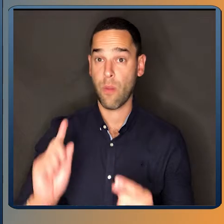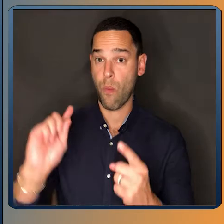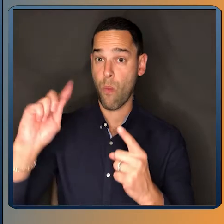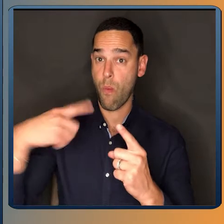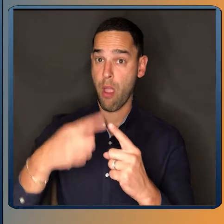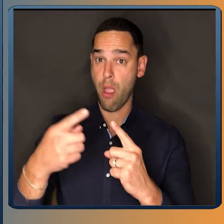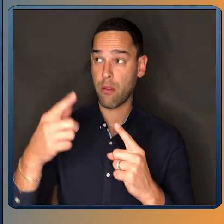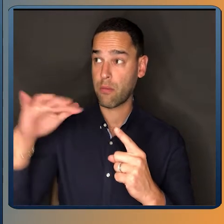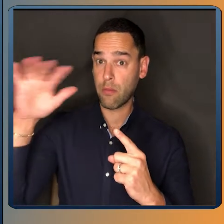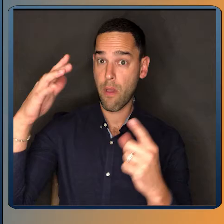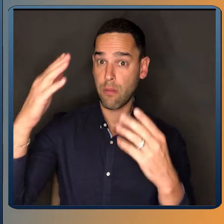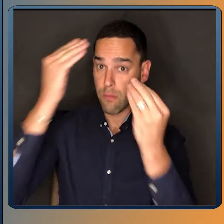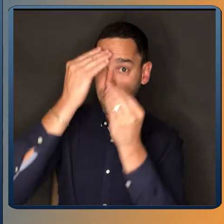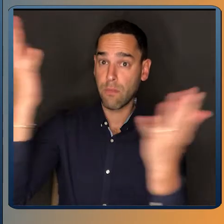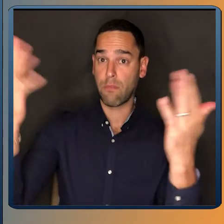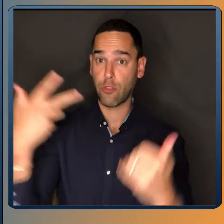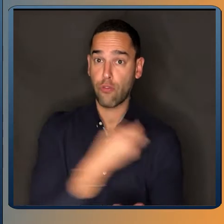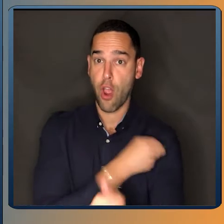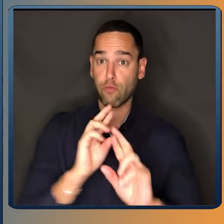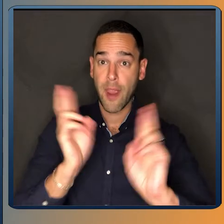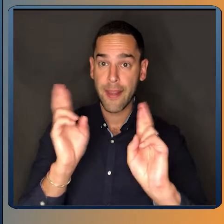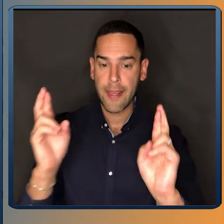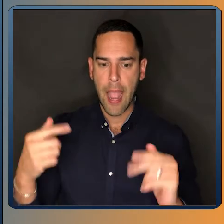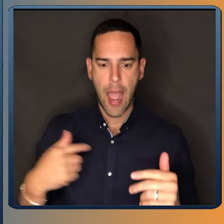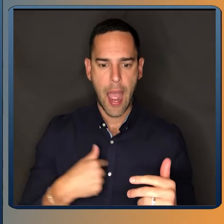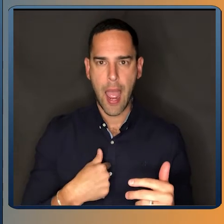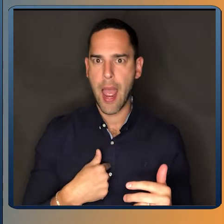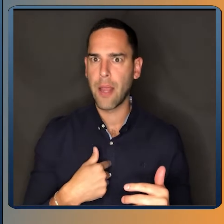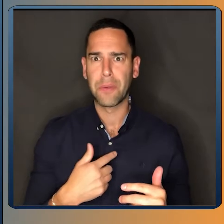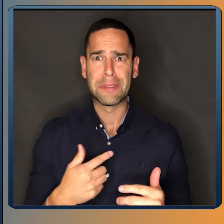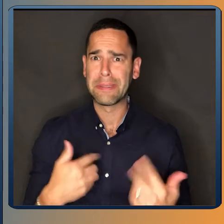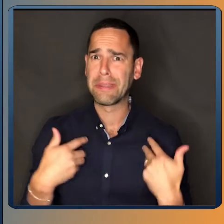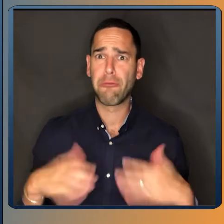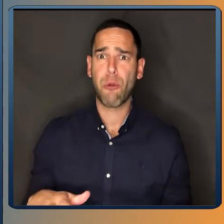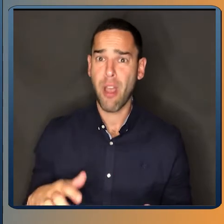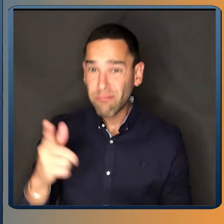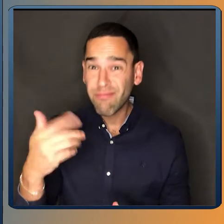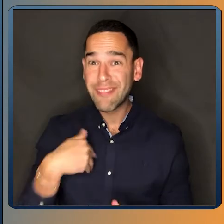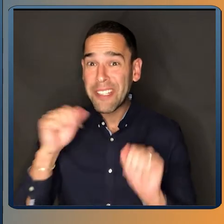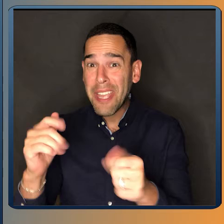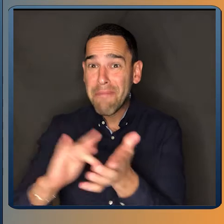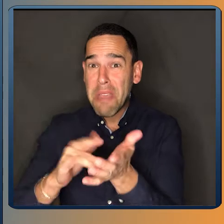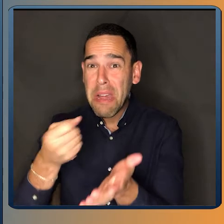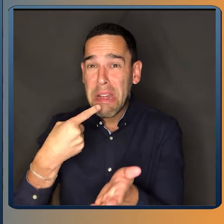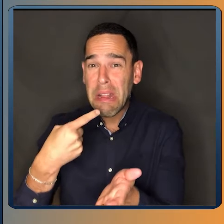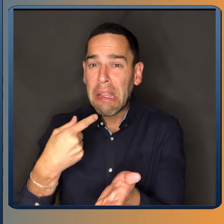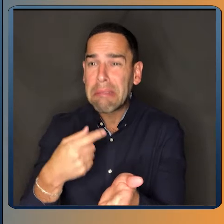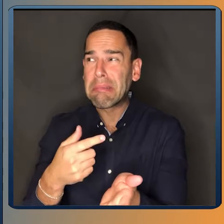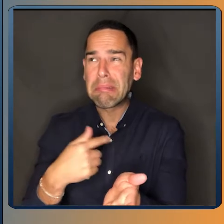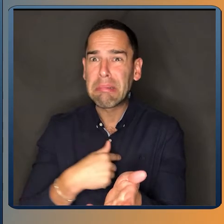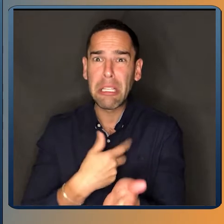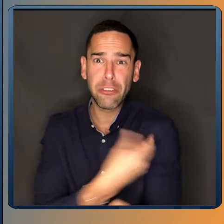When I announced the shot, I was forced to, I didn't want it anymore up here. But the shot,